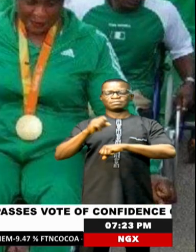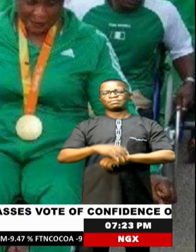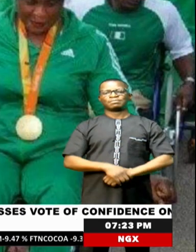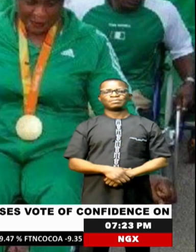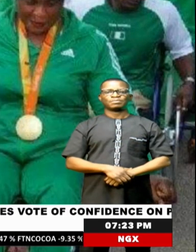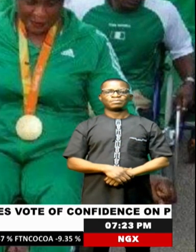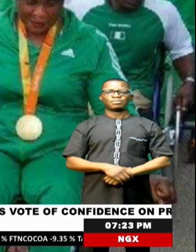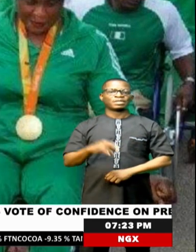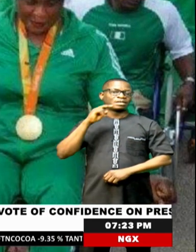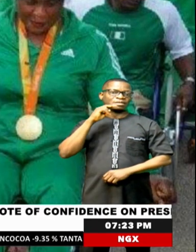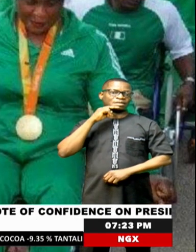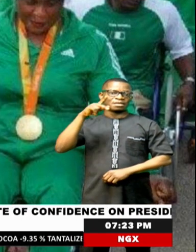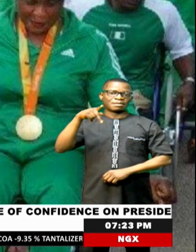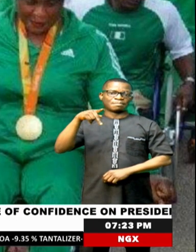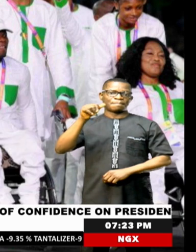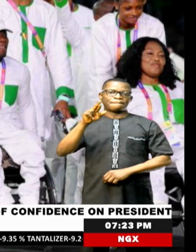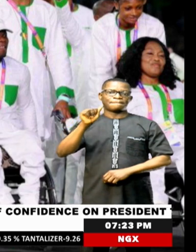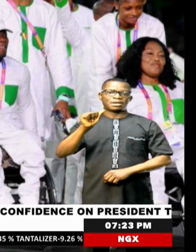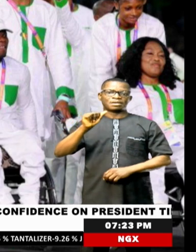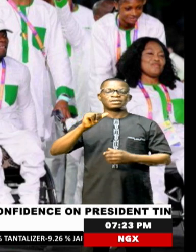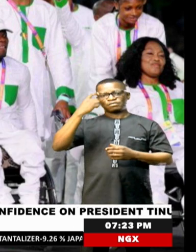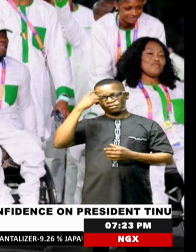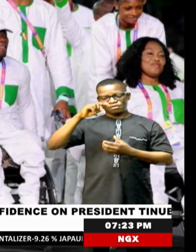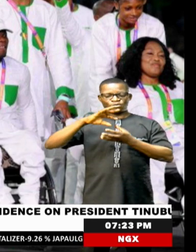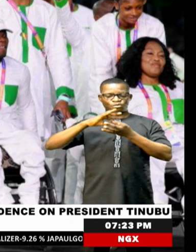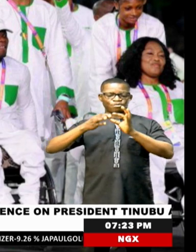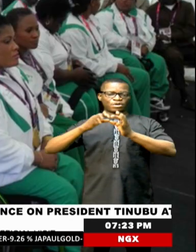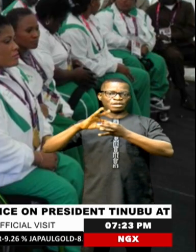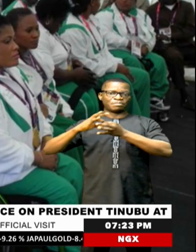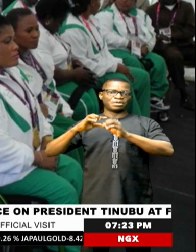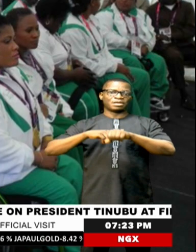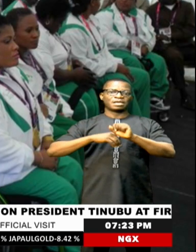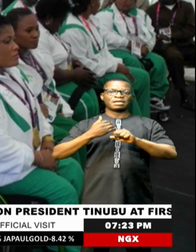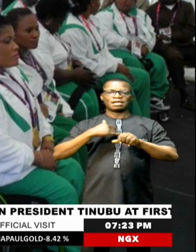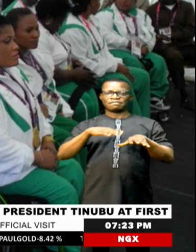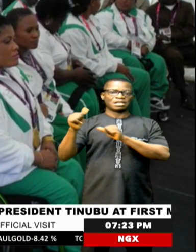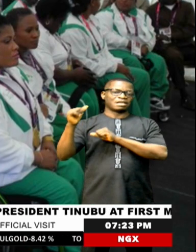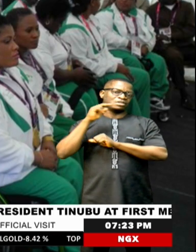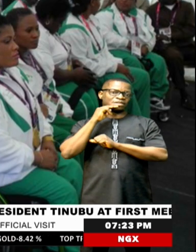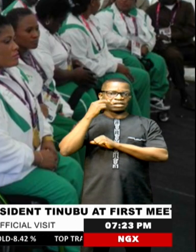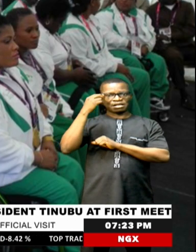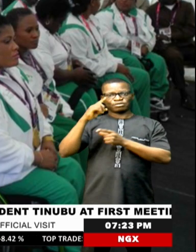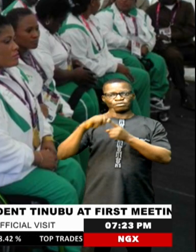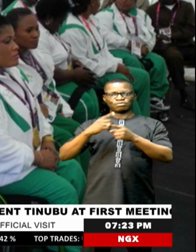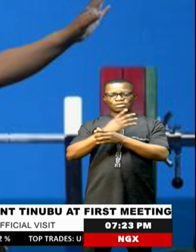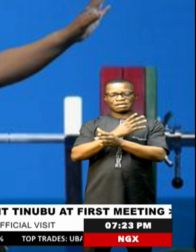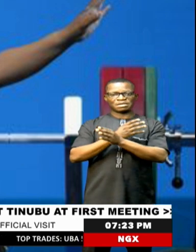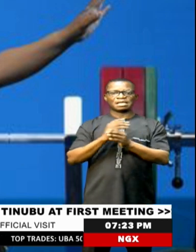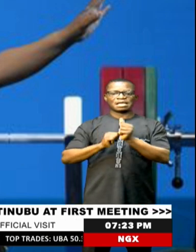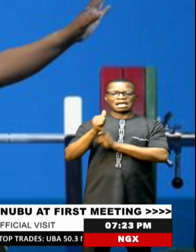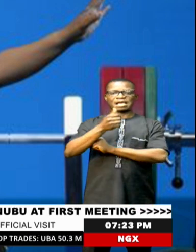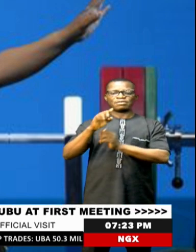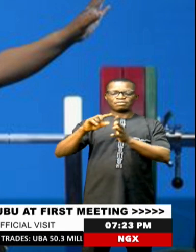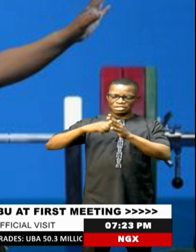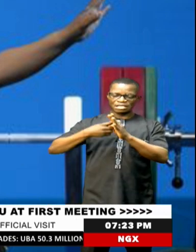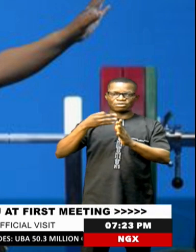Team Nigeria Para-athletes for the 2024 Paralympic Games have departed the country for a returning tour in Germany ahead of the commencement